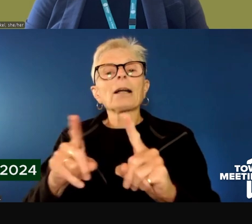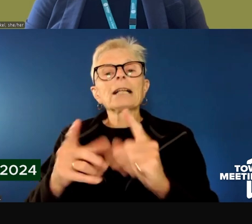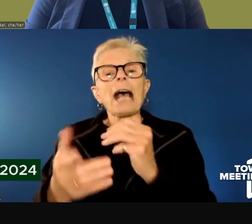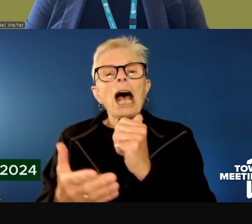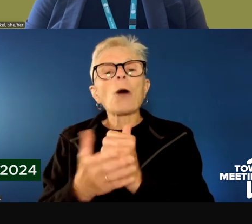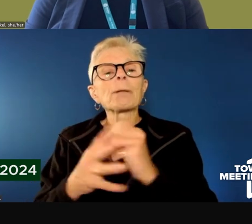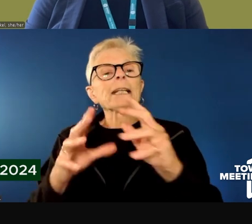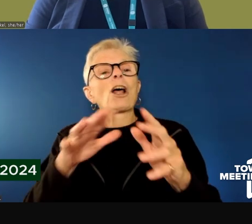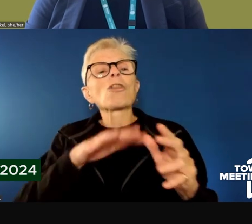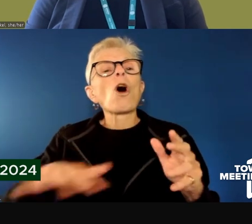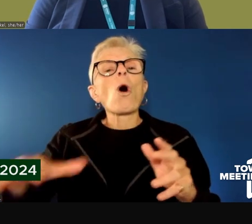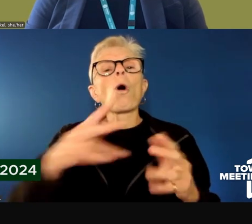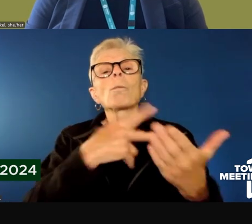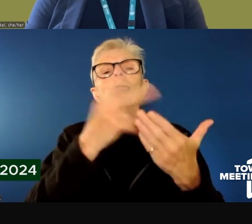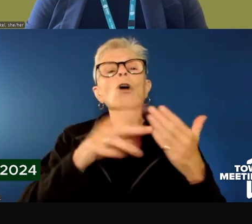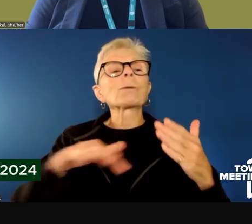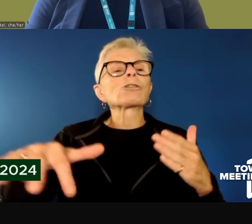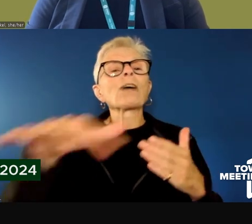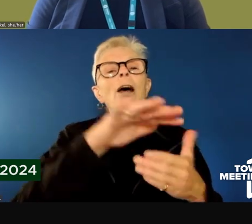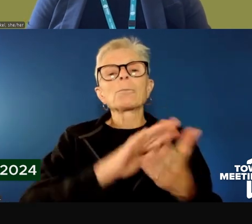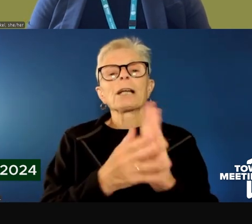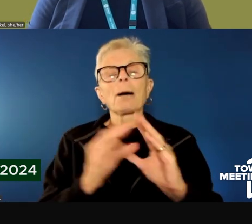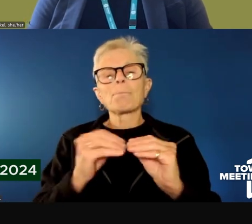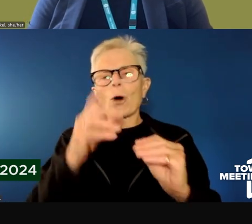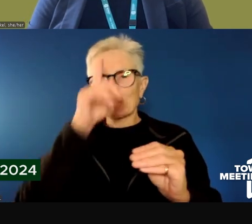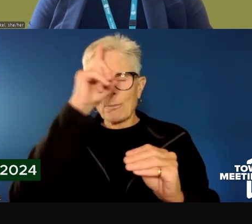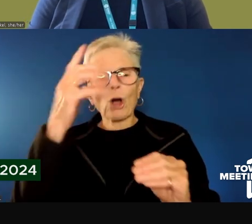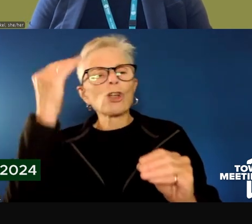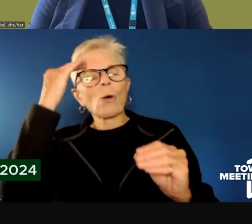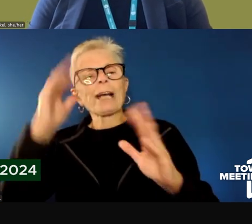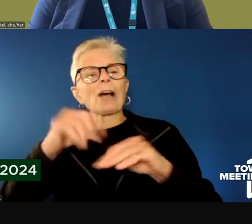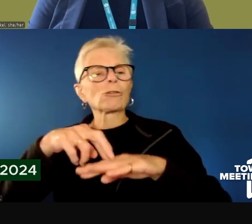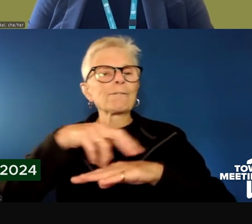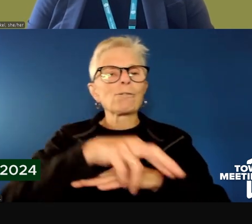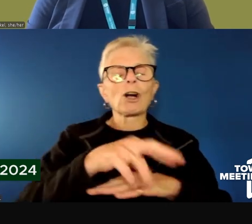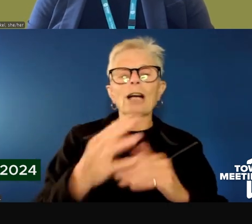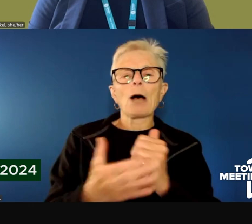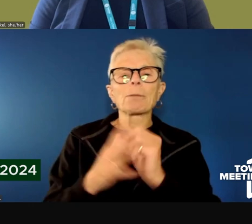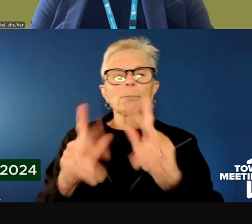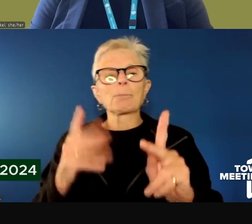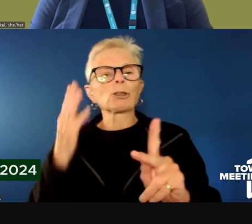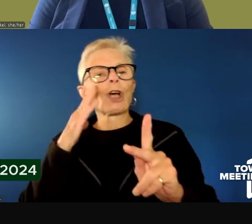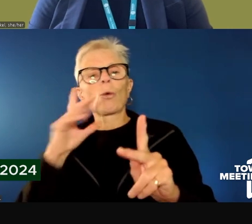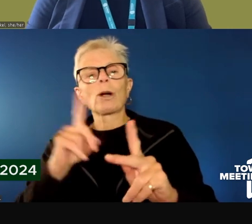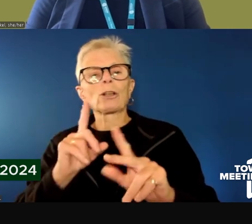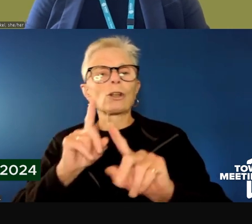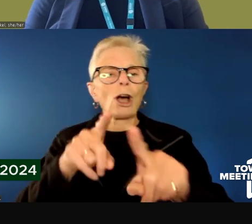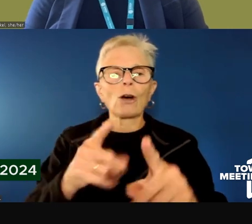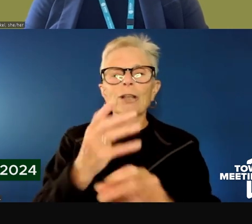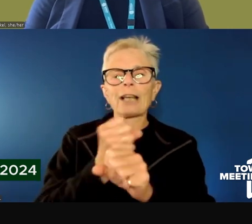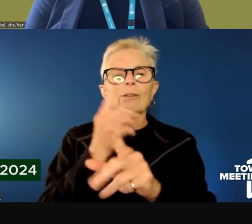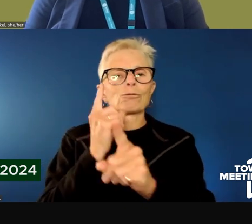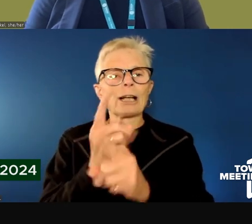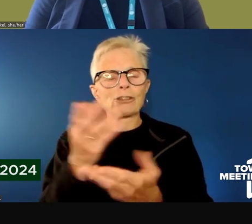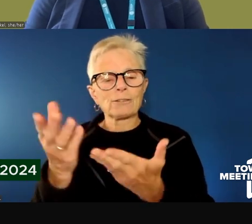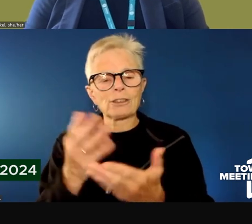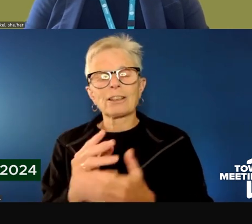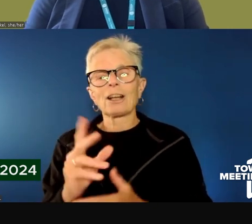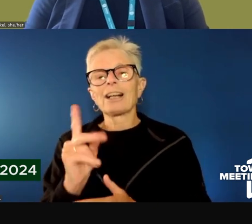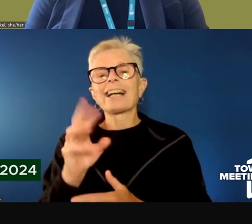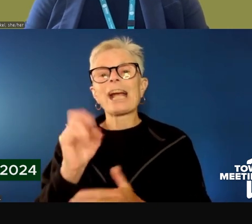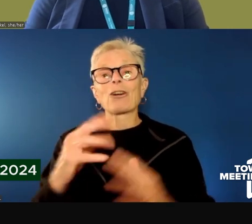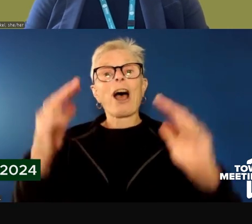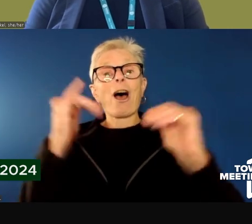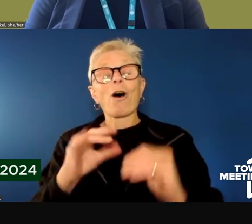Okay, last question, y'all. And this is a fun one. We got a question about whether or not we could use